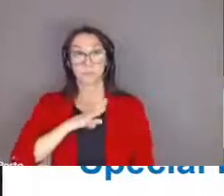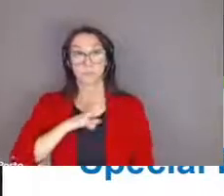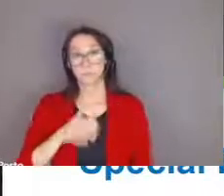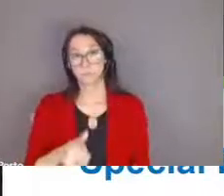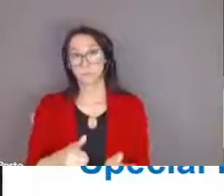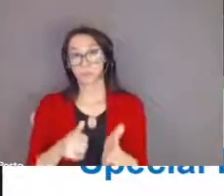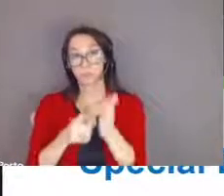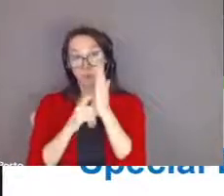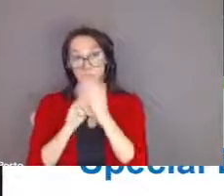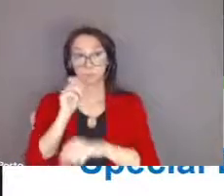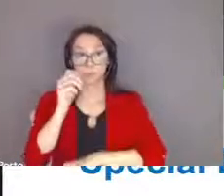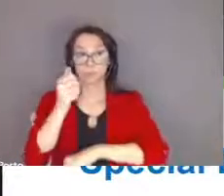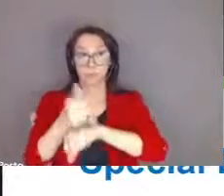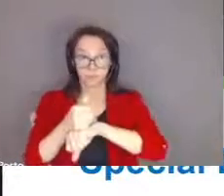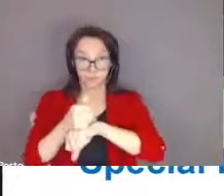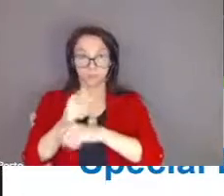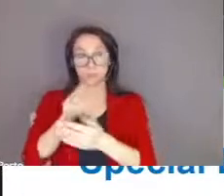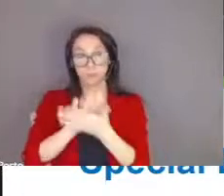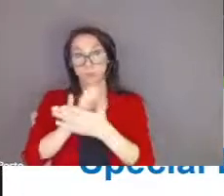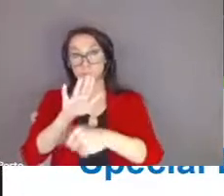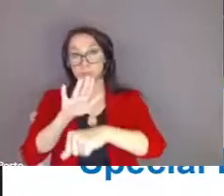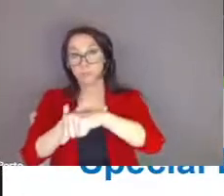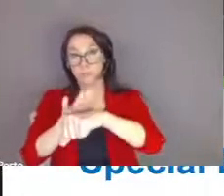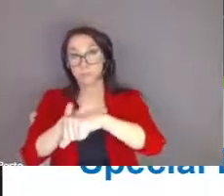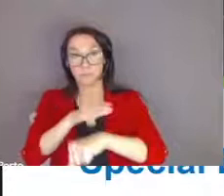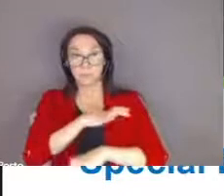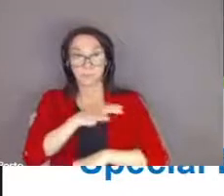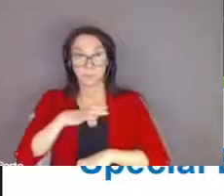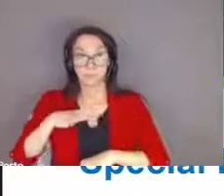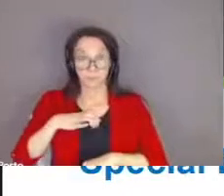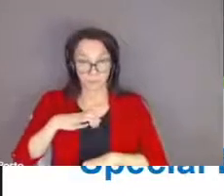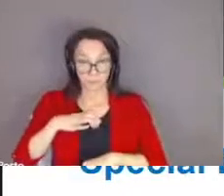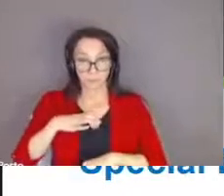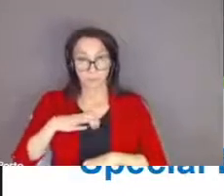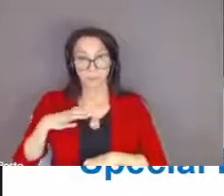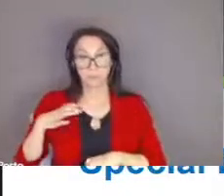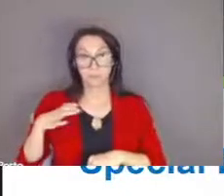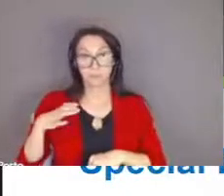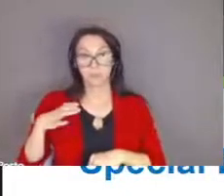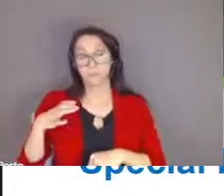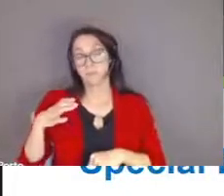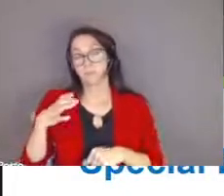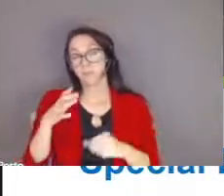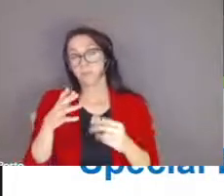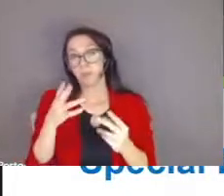that is made up of memberships nominated by the local associations and approved by the board